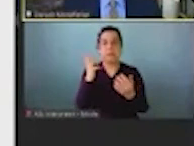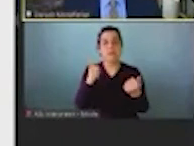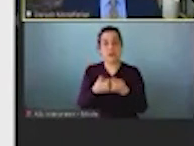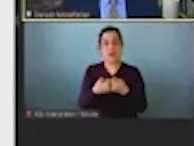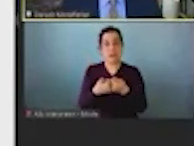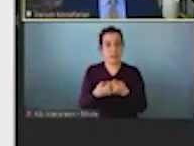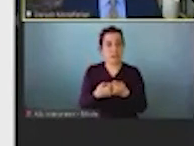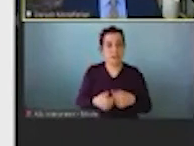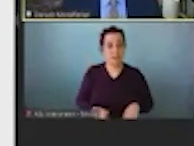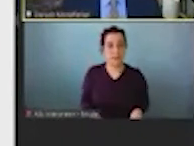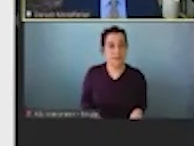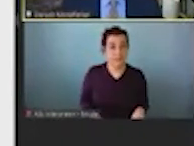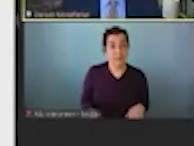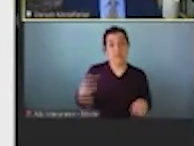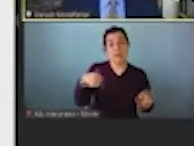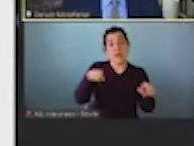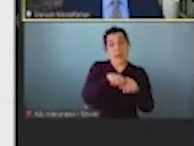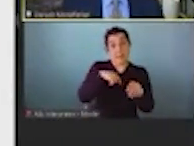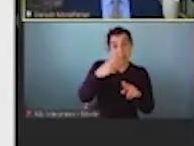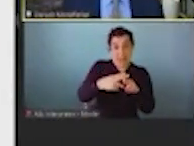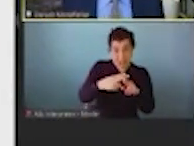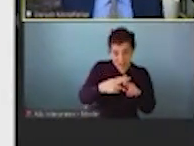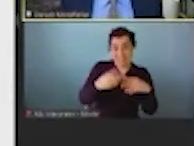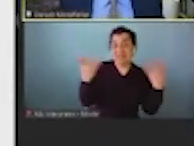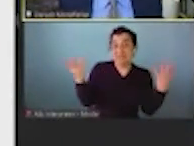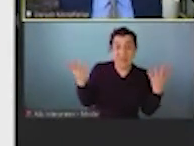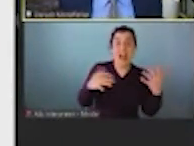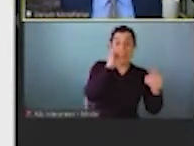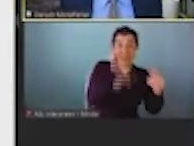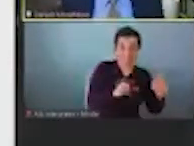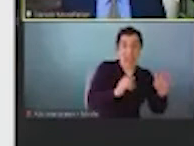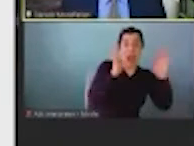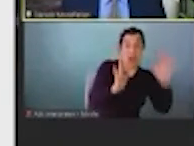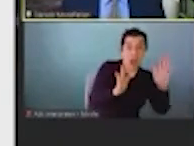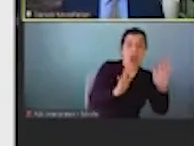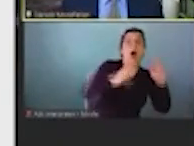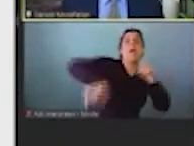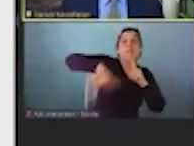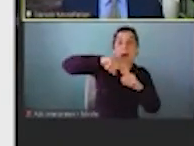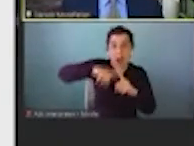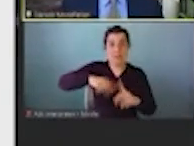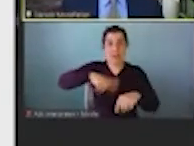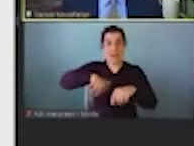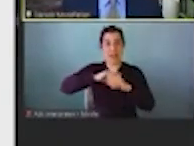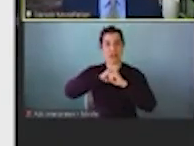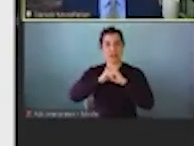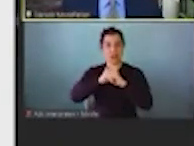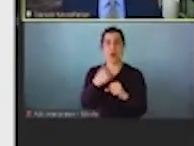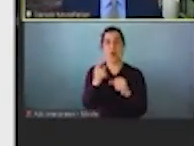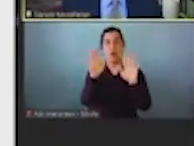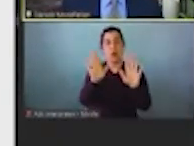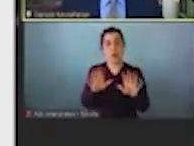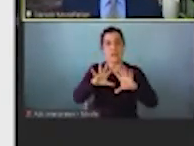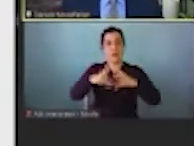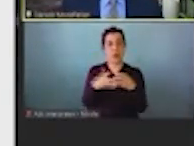And as I mentioned, you know, as if that weren't enough, this is imperiling national security. And so there's a wonderful organization, Mission